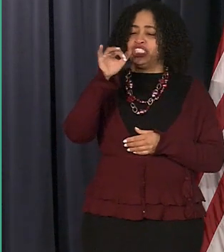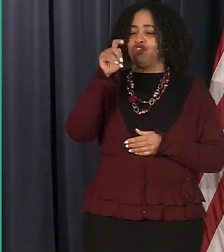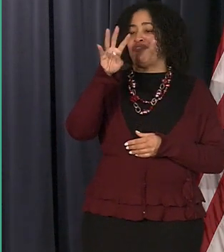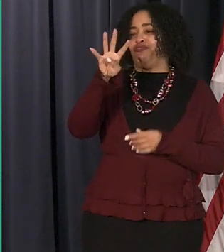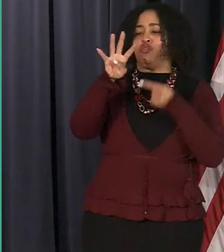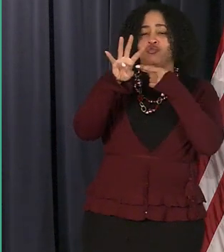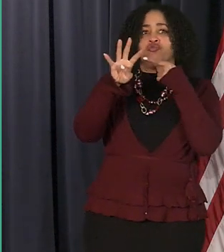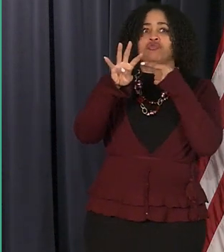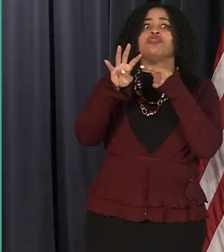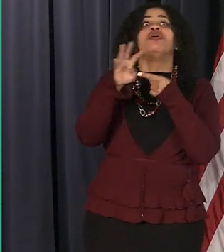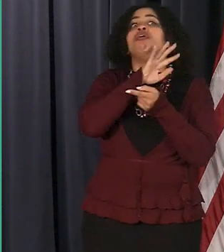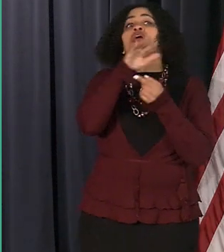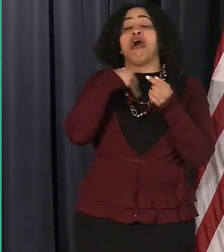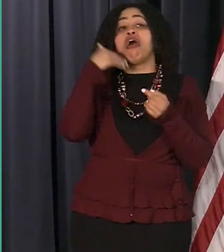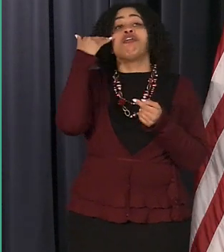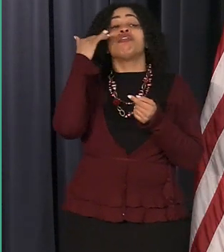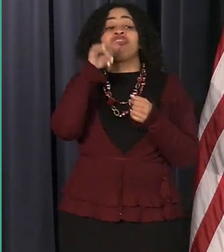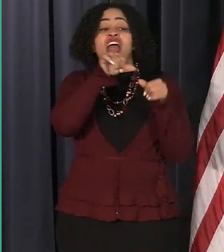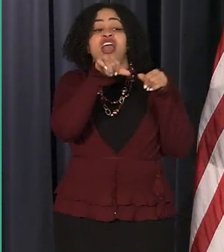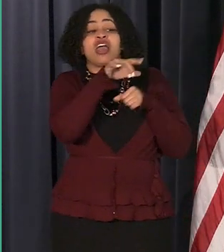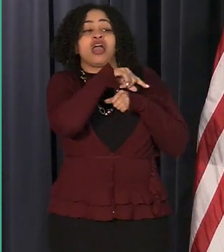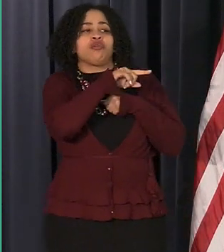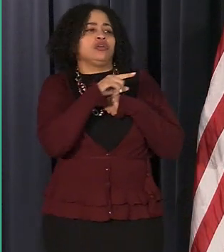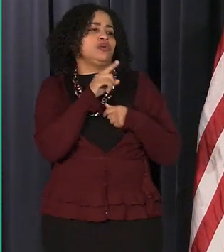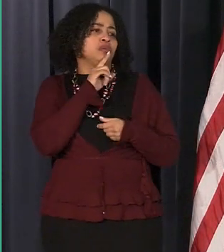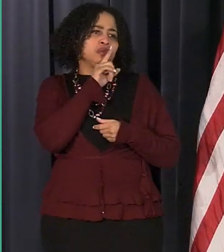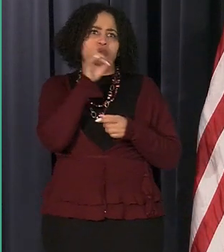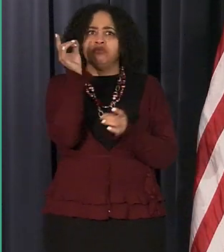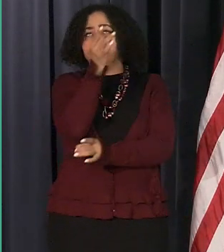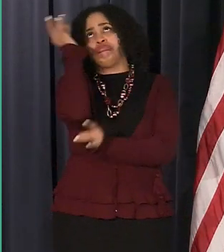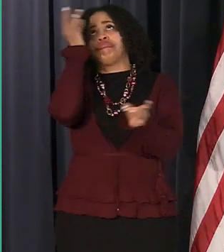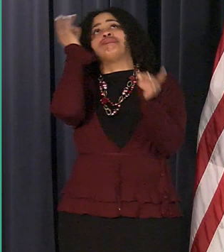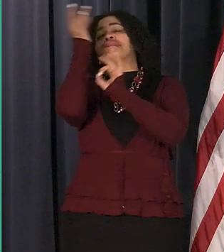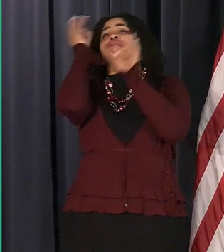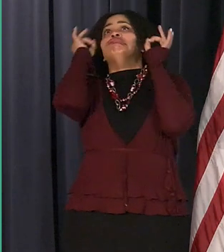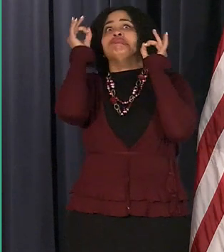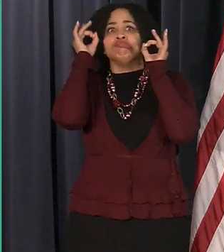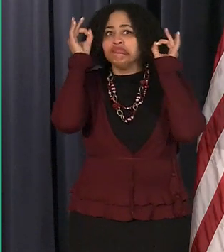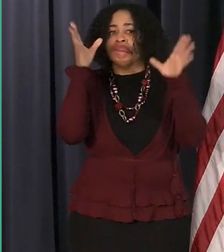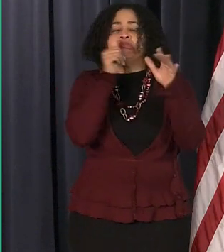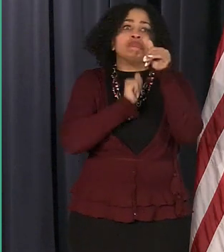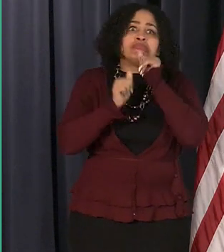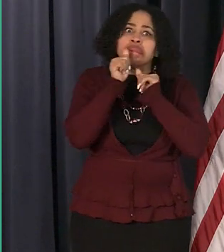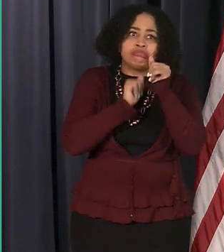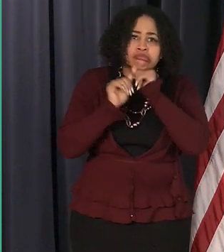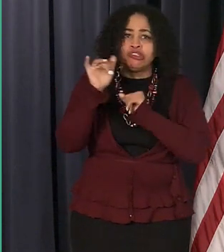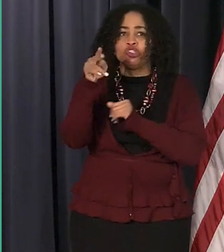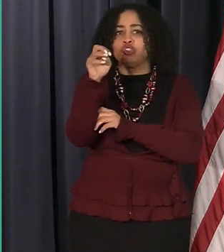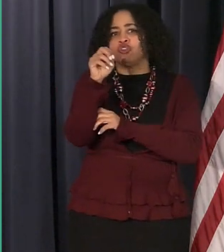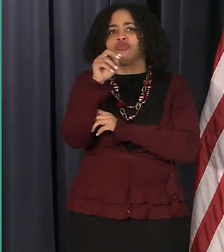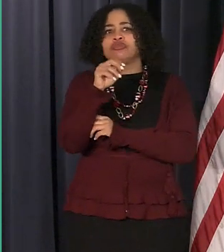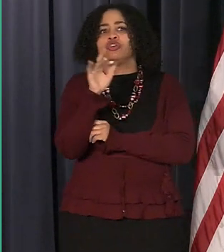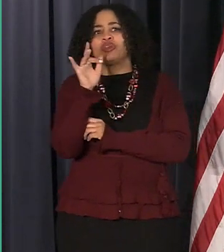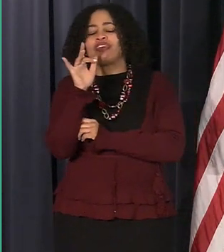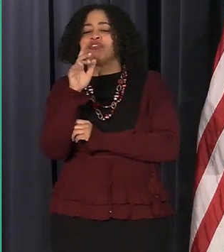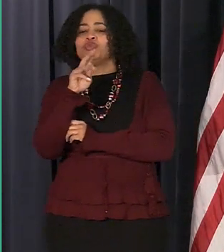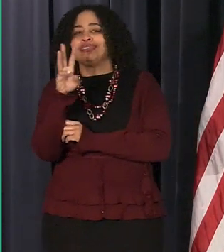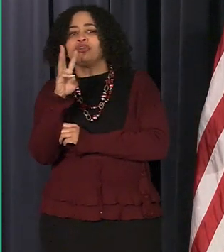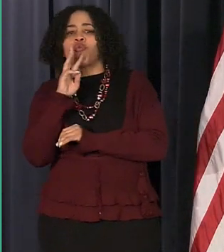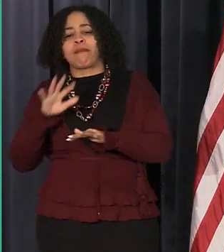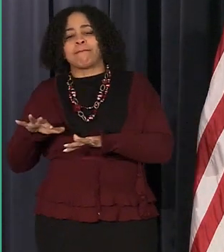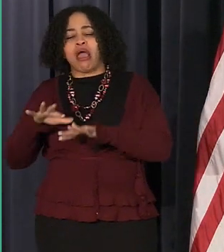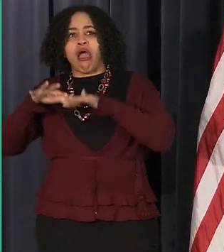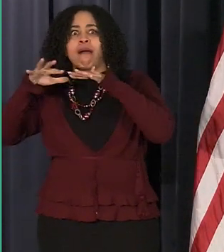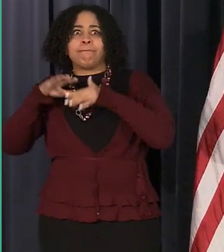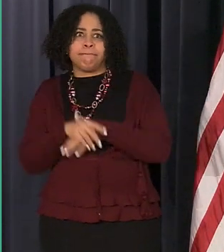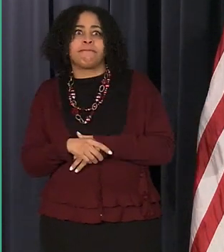know that um district four was dealt a horrible blow uh in the june 25th 26 uh water back up